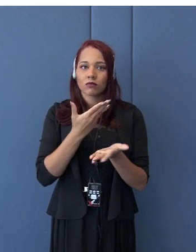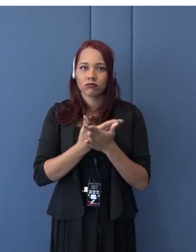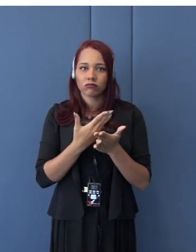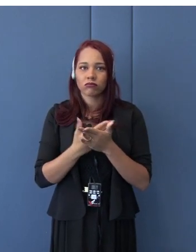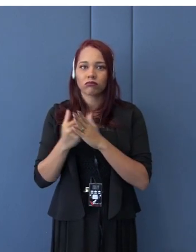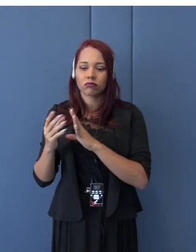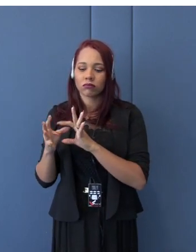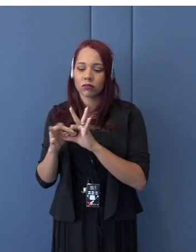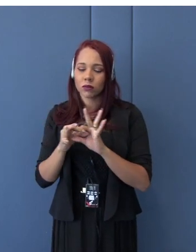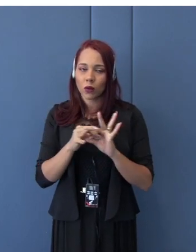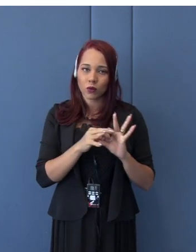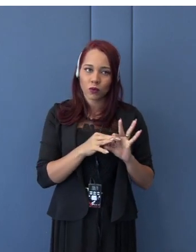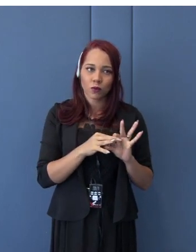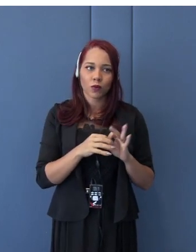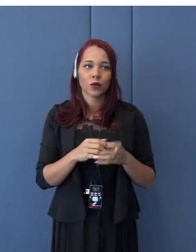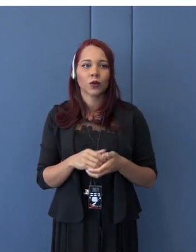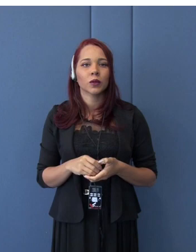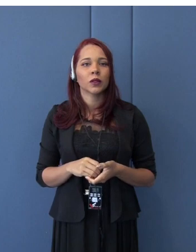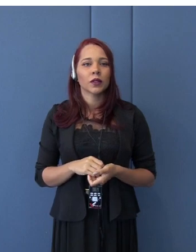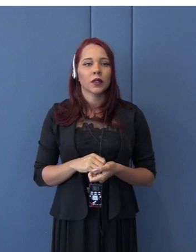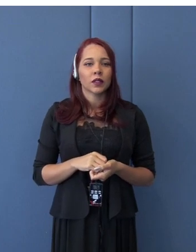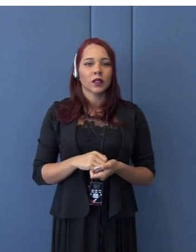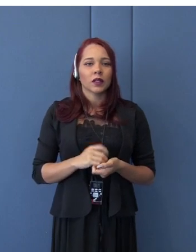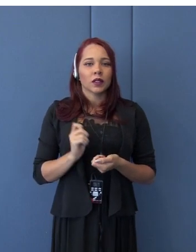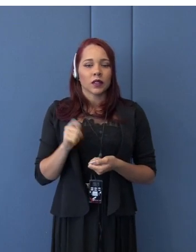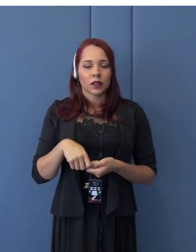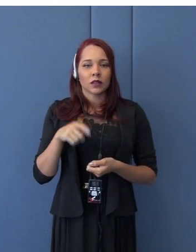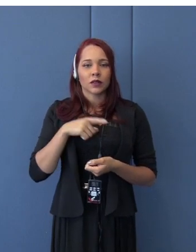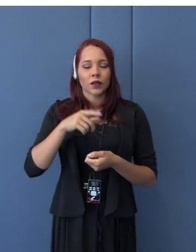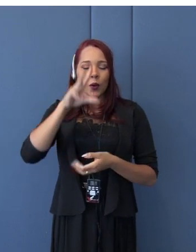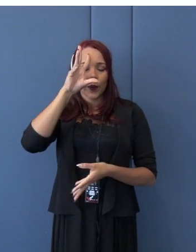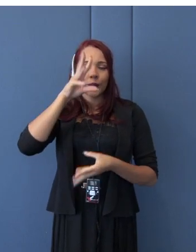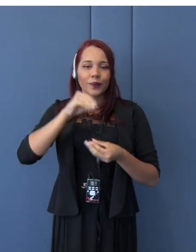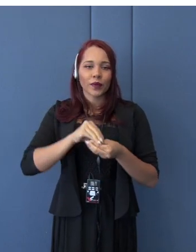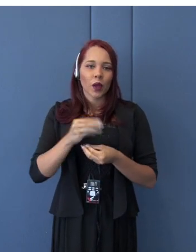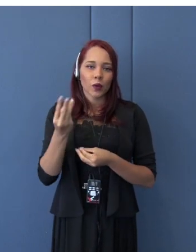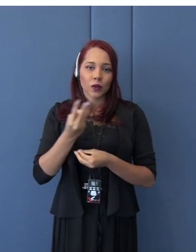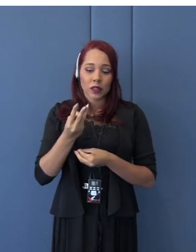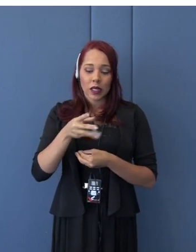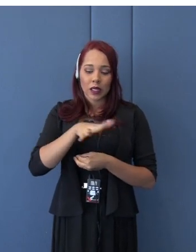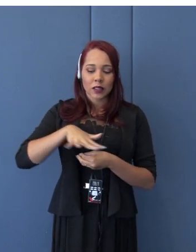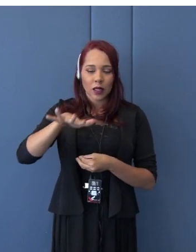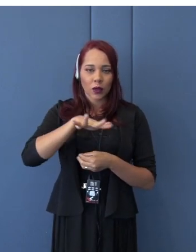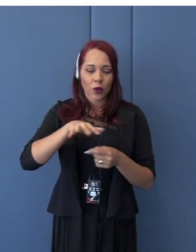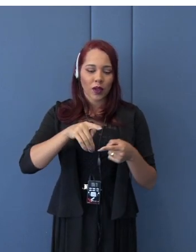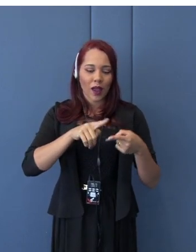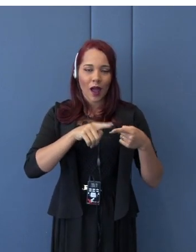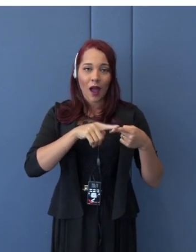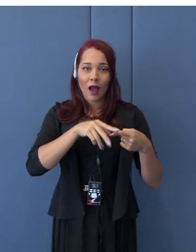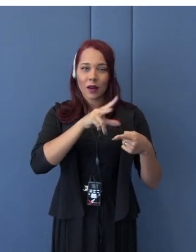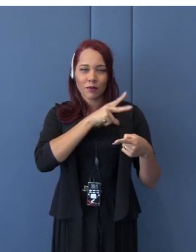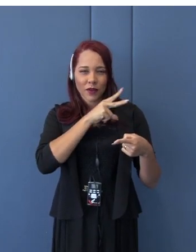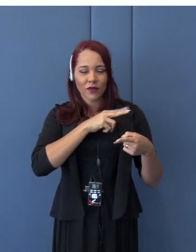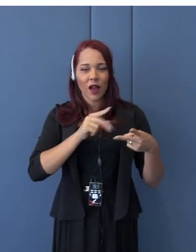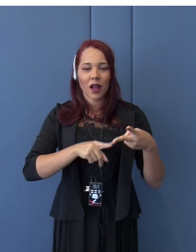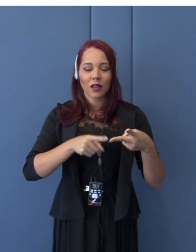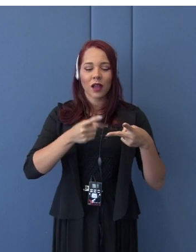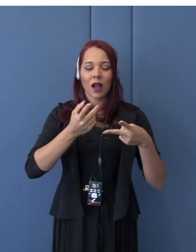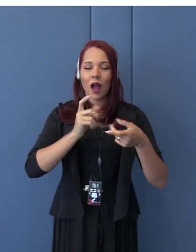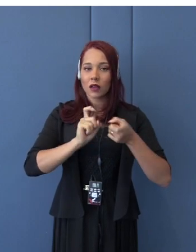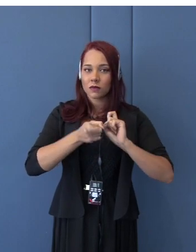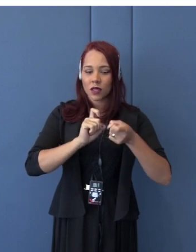comprised of three sectors, namely private sector, administration, and academia,